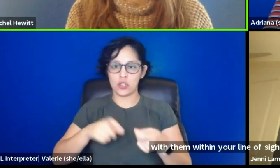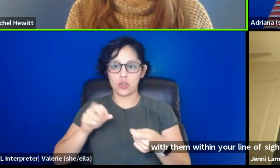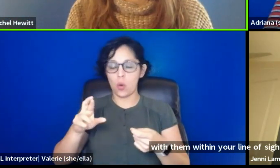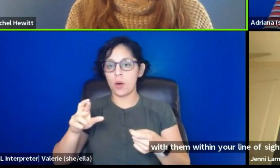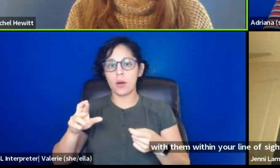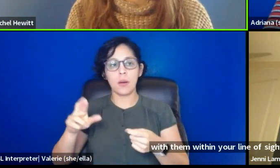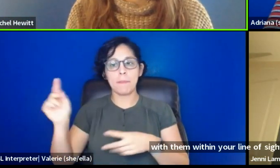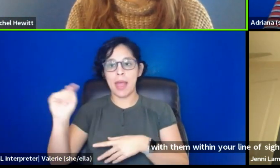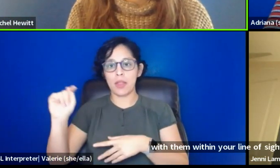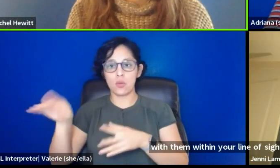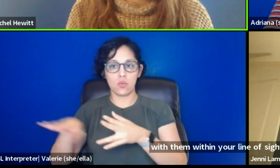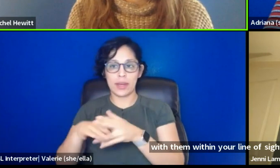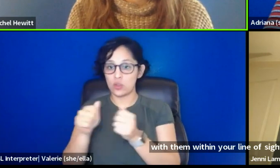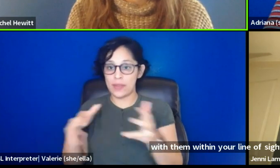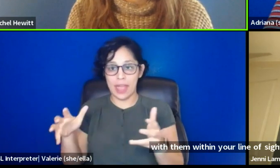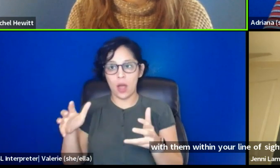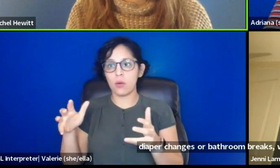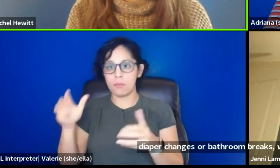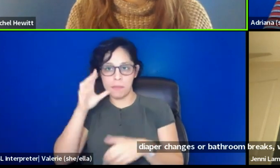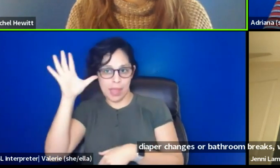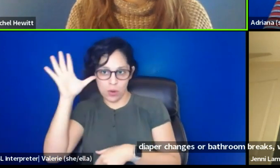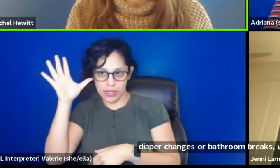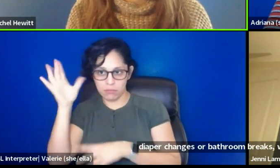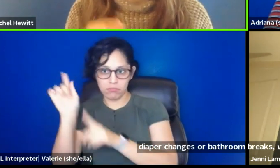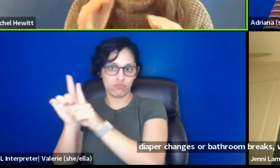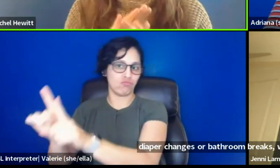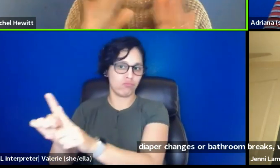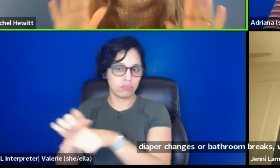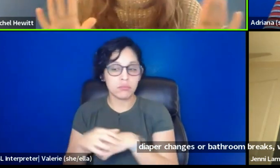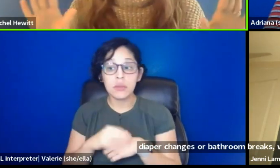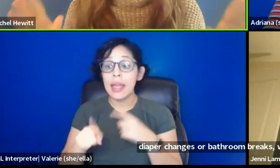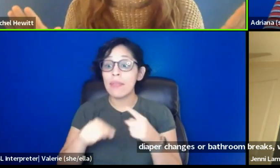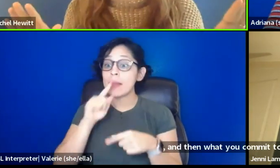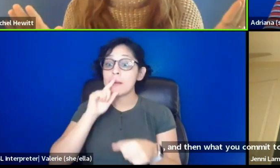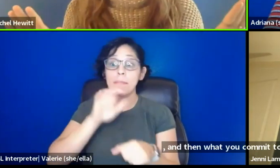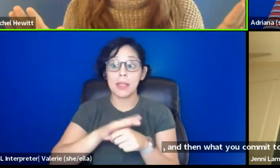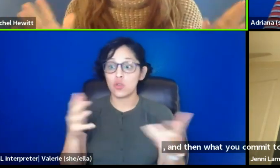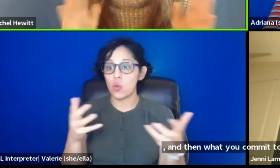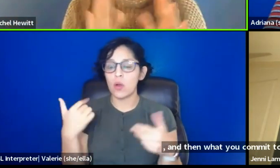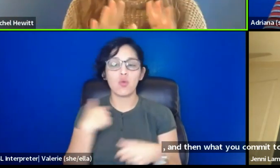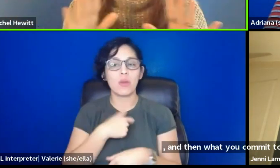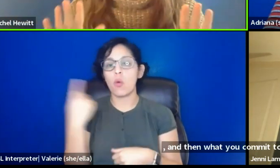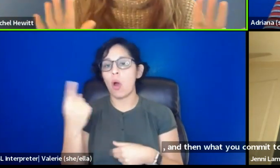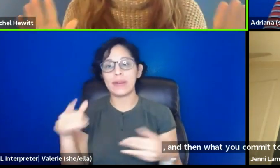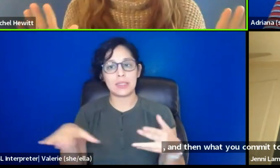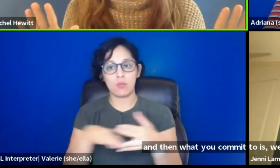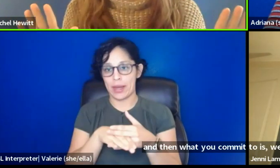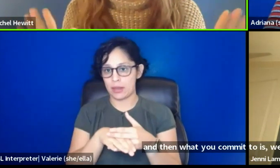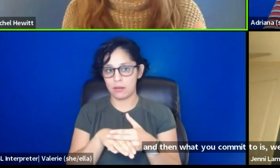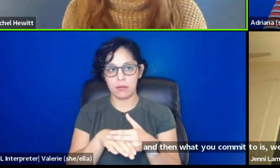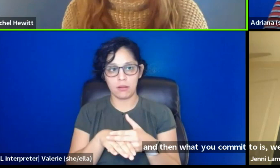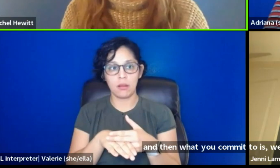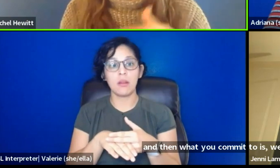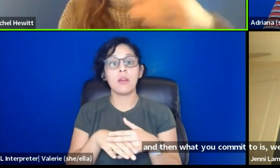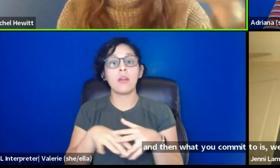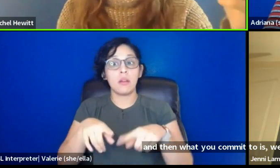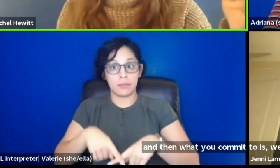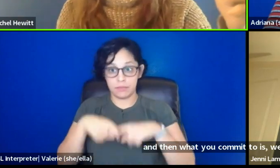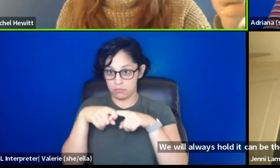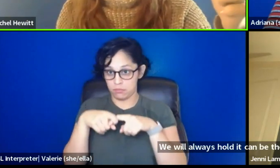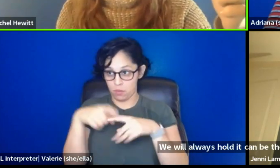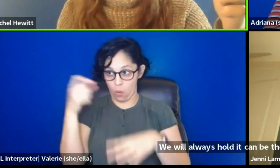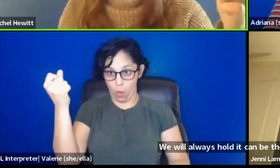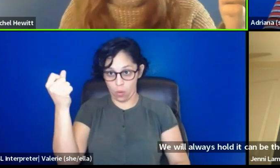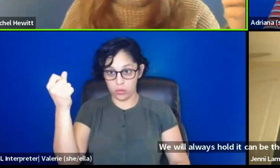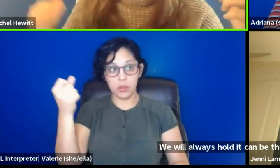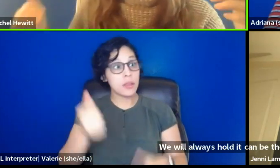the guardian. And then what you commit to is we will always break. We will always hold. It could be the most brilliant point